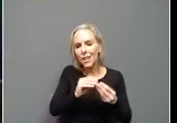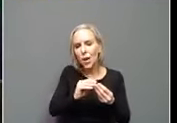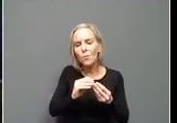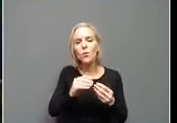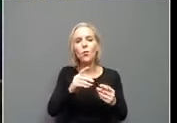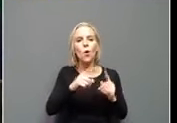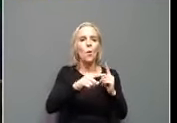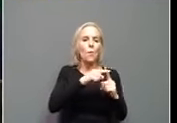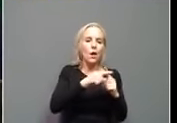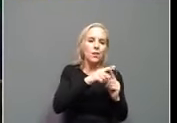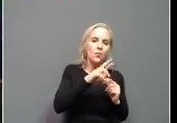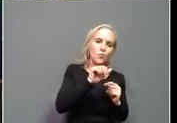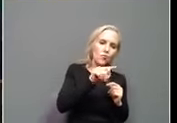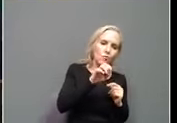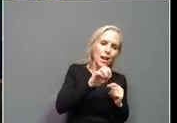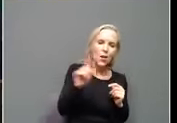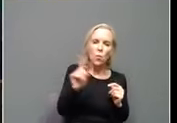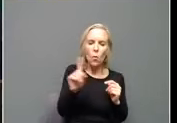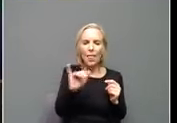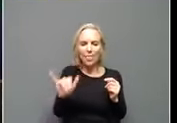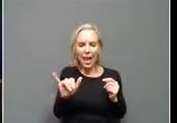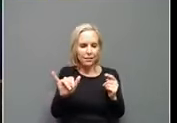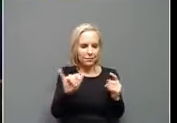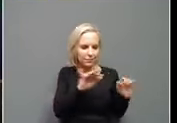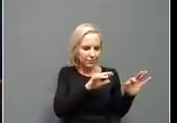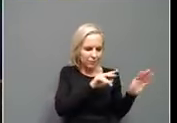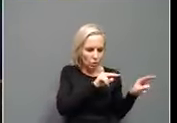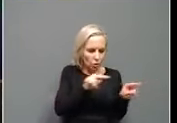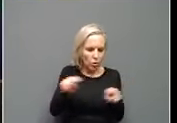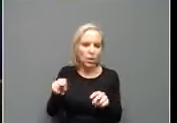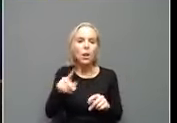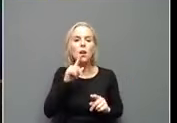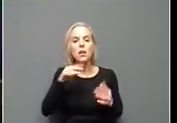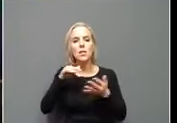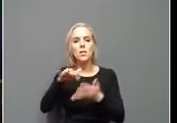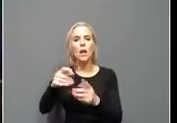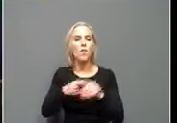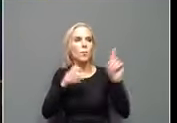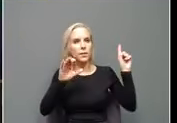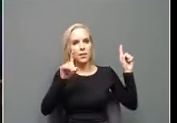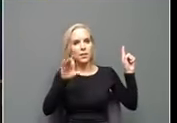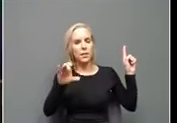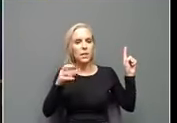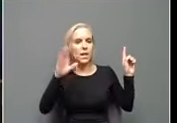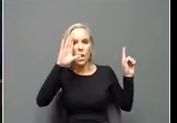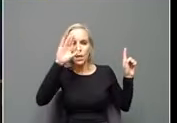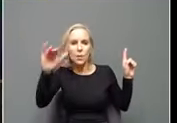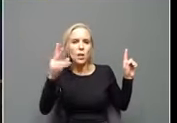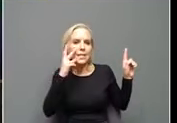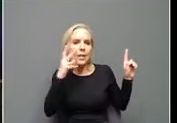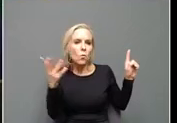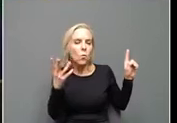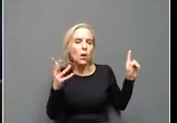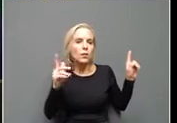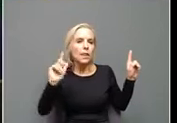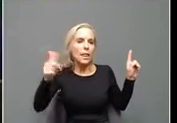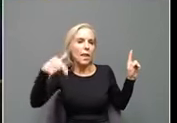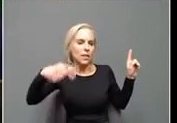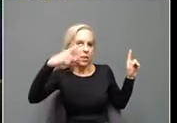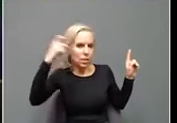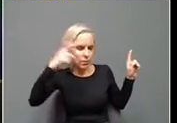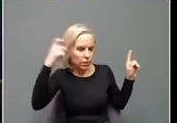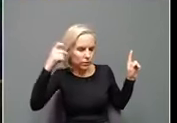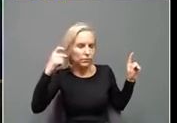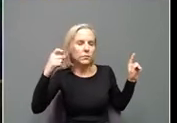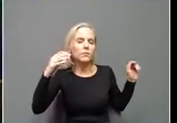where it's going. Uh, we also have some studies from the CDC about what they expect to see later in the summer, uh, and